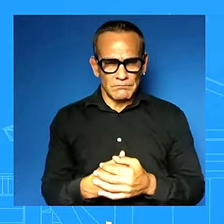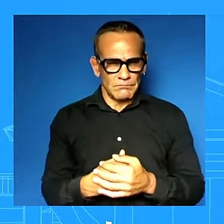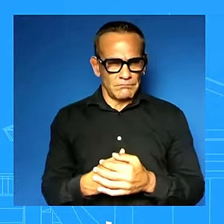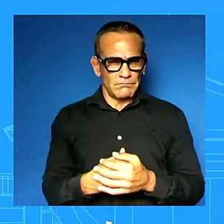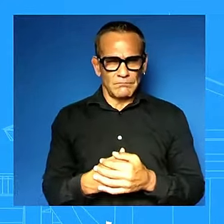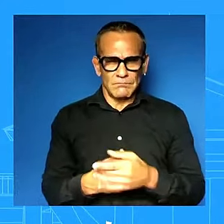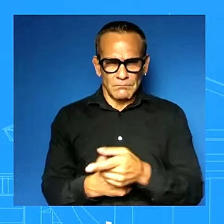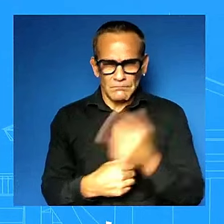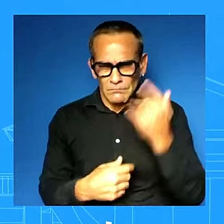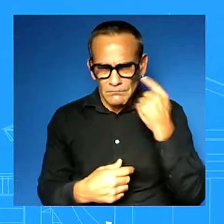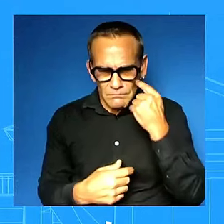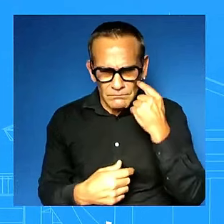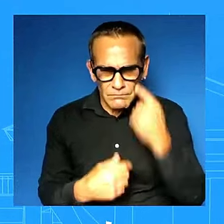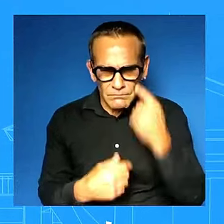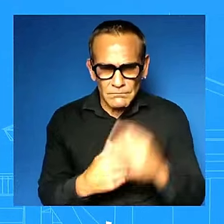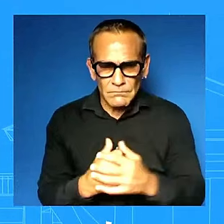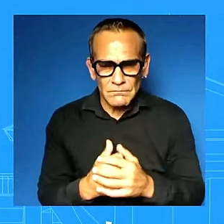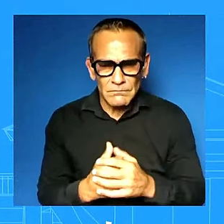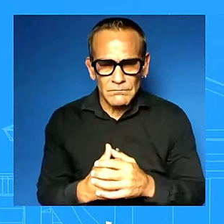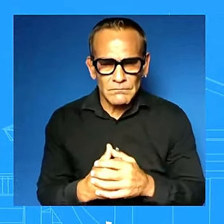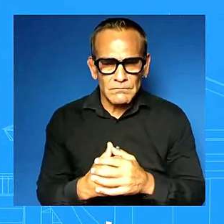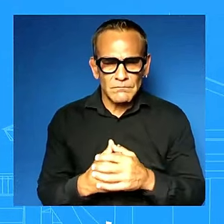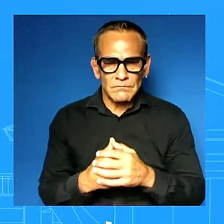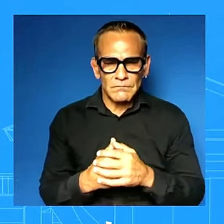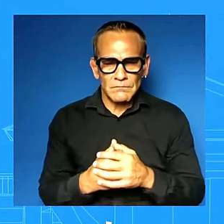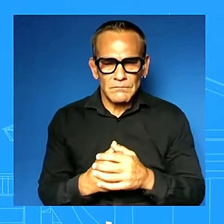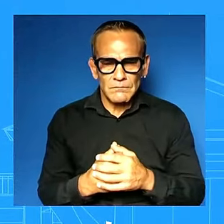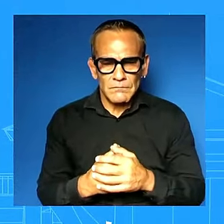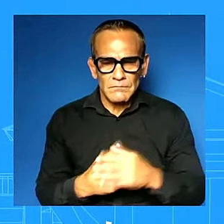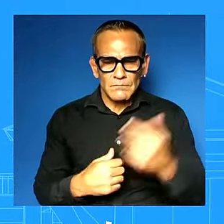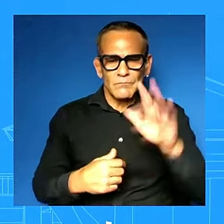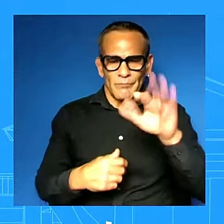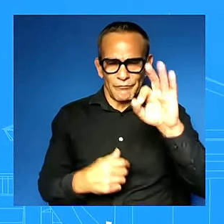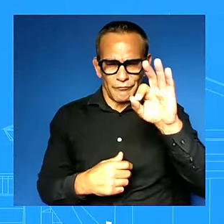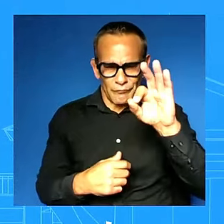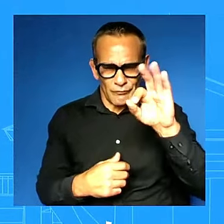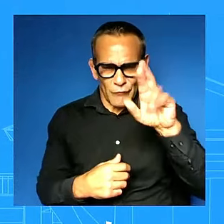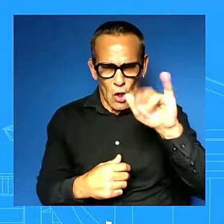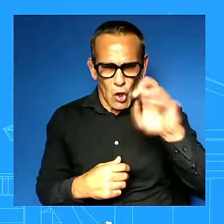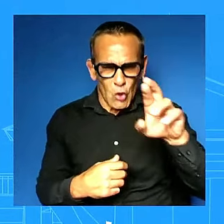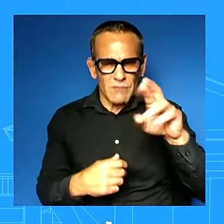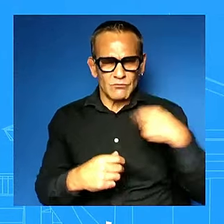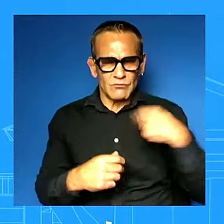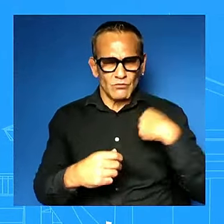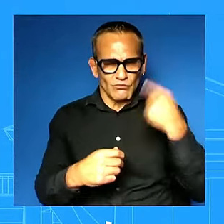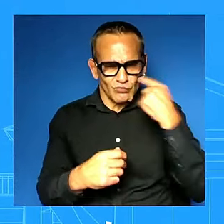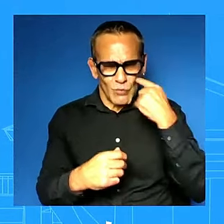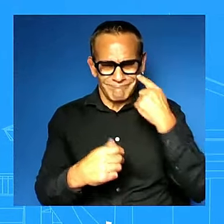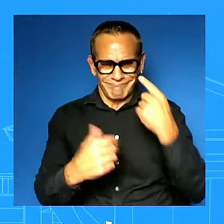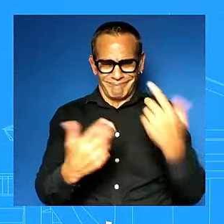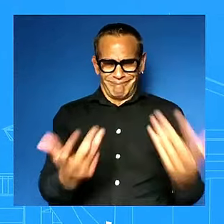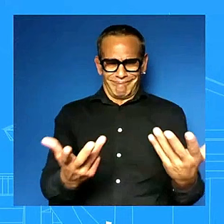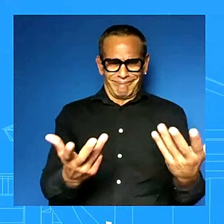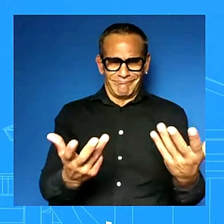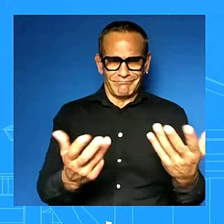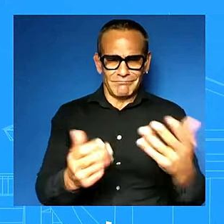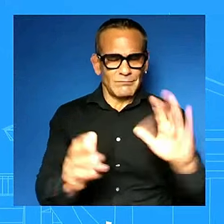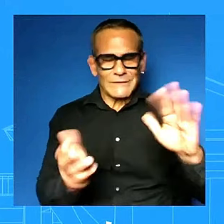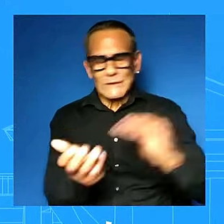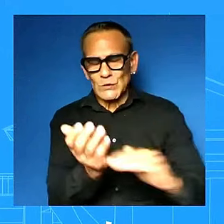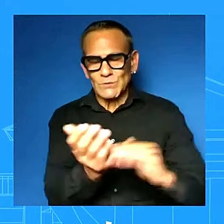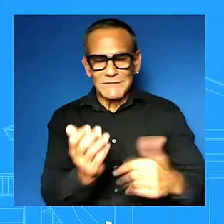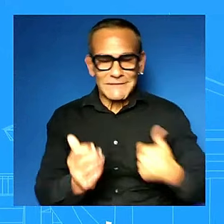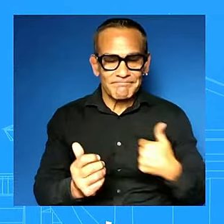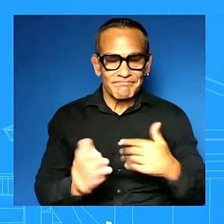oh you're so kind uh anytime uh i want to continue asking about ukraine if possible um putin today said uh about these alleged